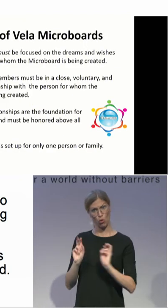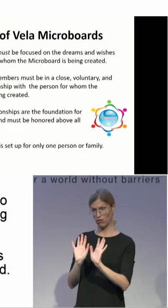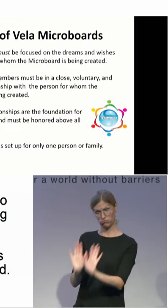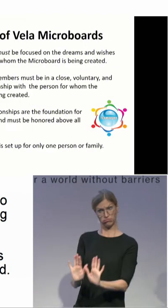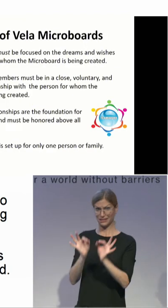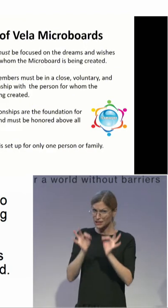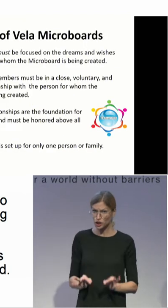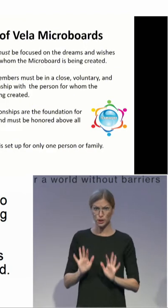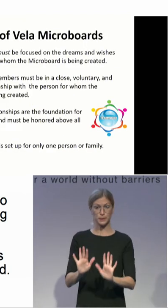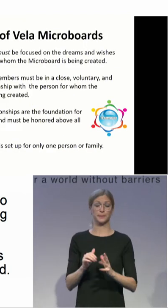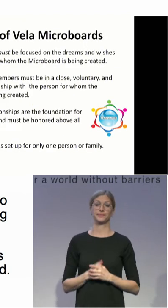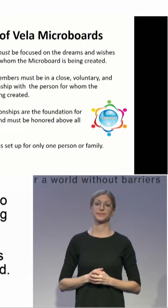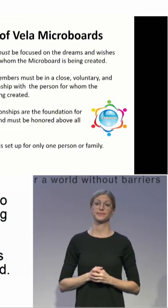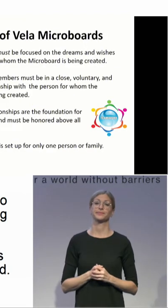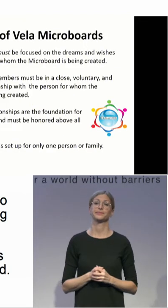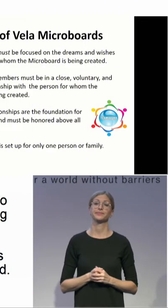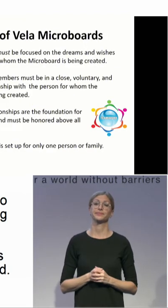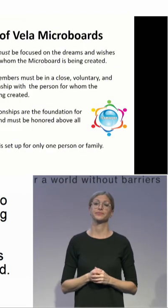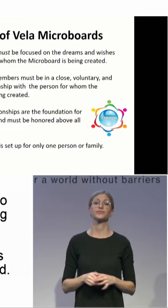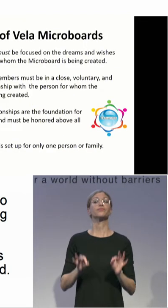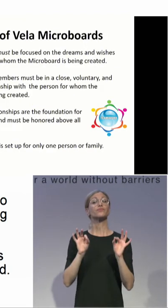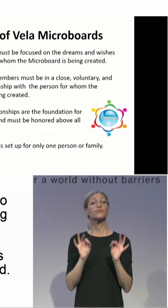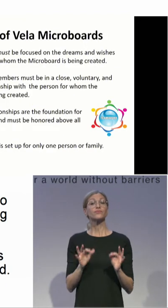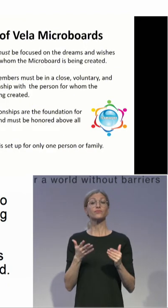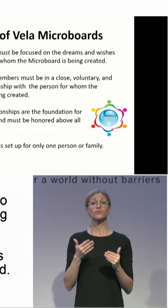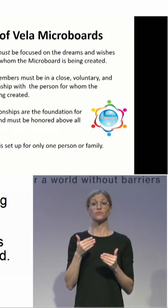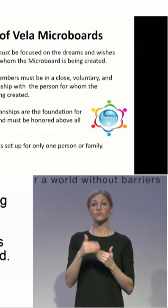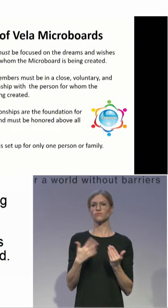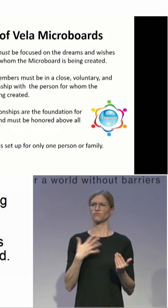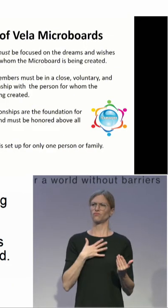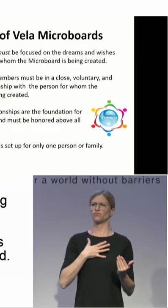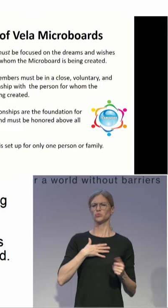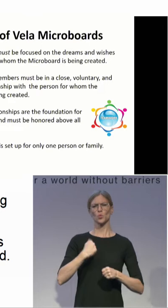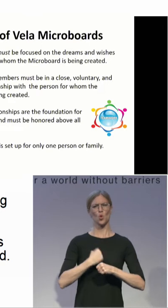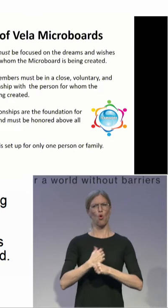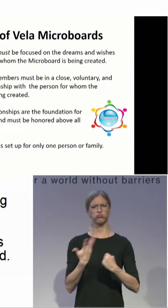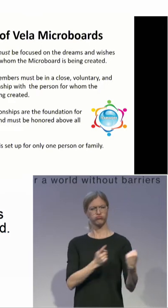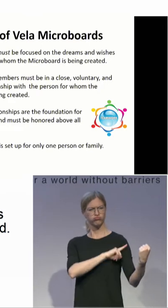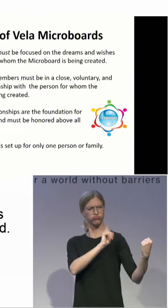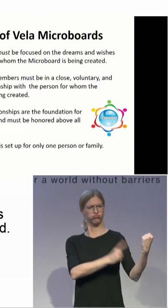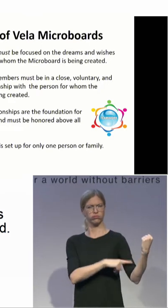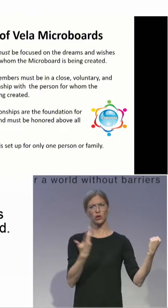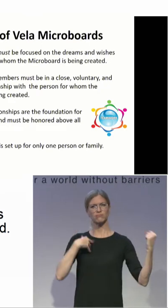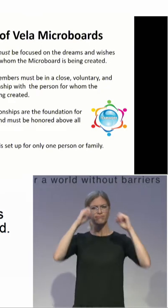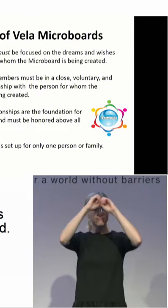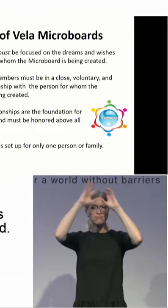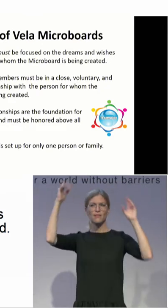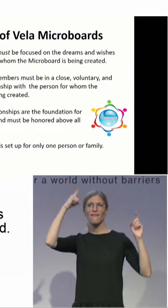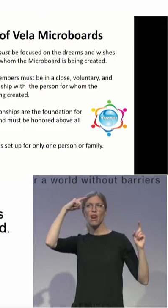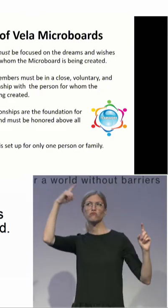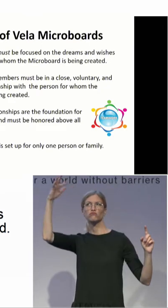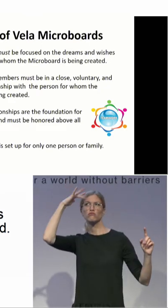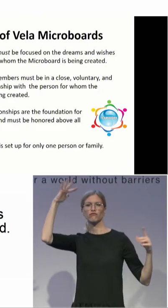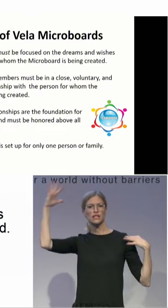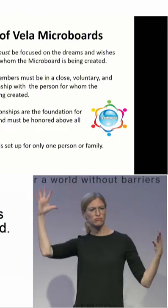So the beliefs around microboards. We work from a very strong philosophy and functions for the microboards. And they're not just words